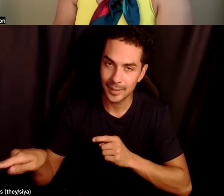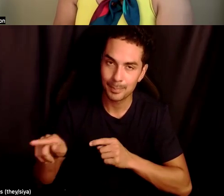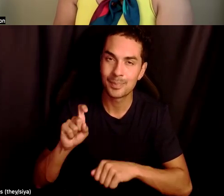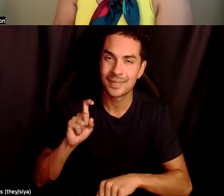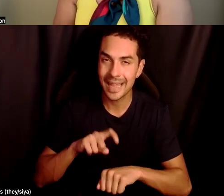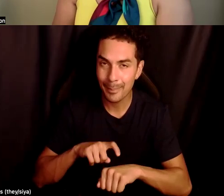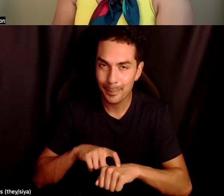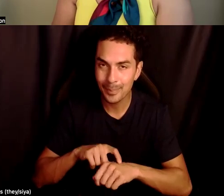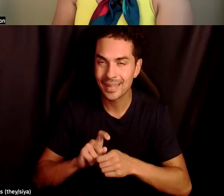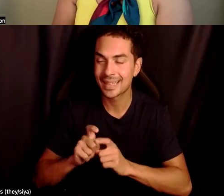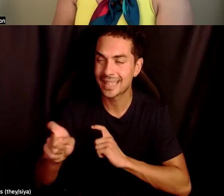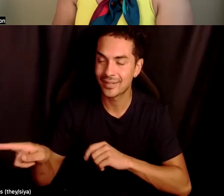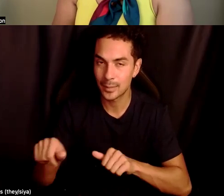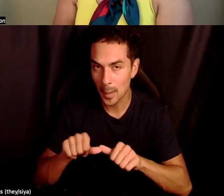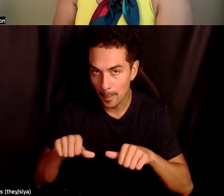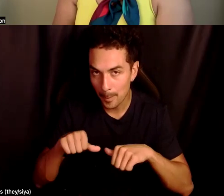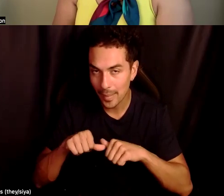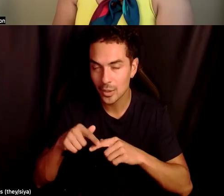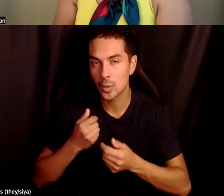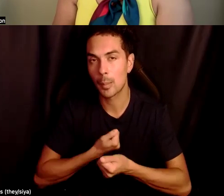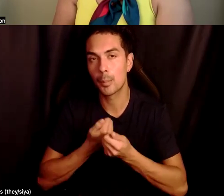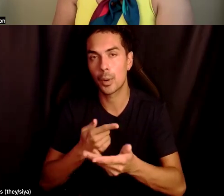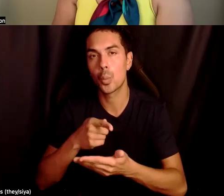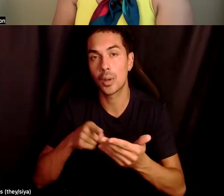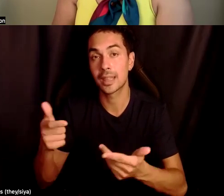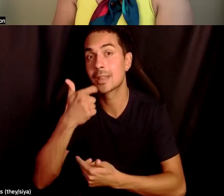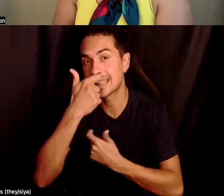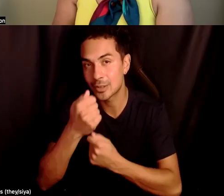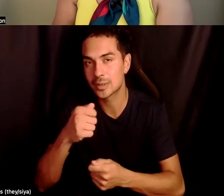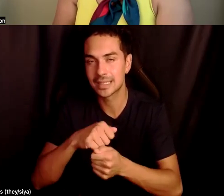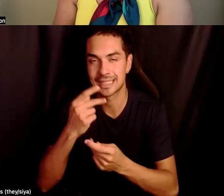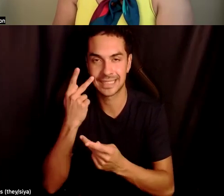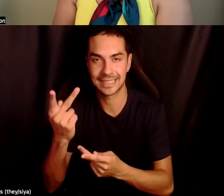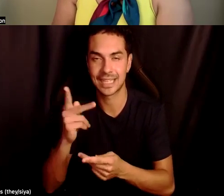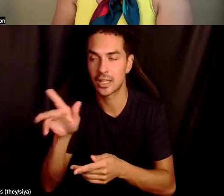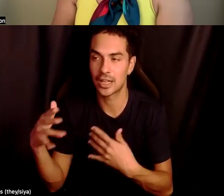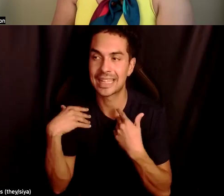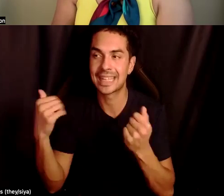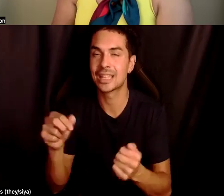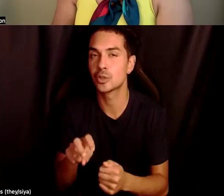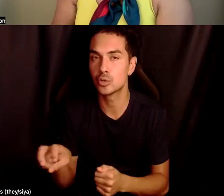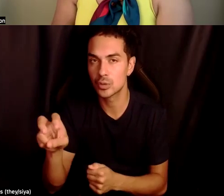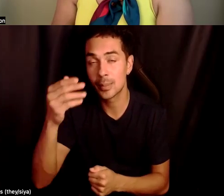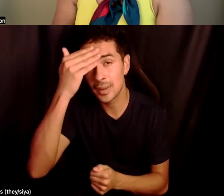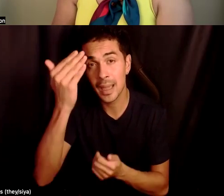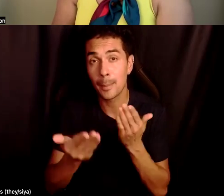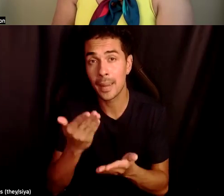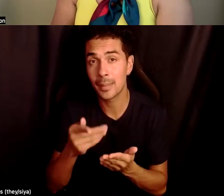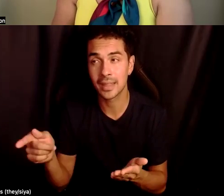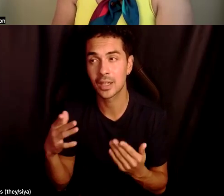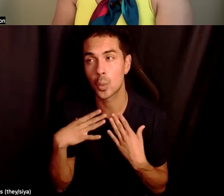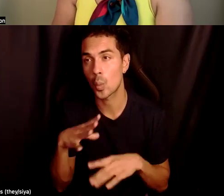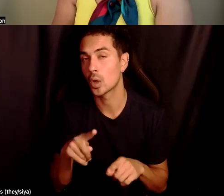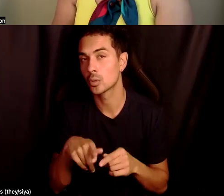time, giving them that space to express what they would like to see or what they would like their healing journey to be. Cause you know, maybe they don't want to go